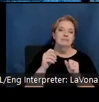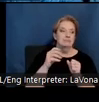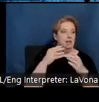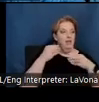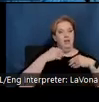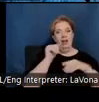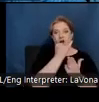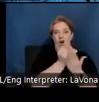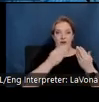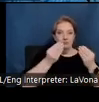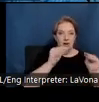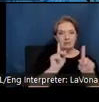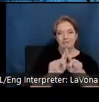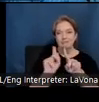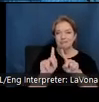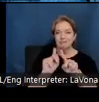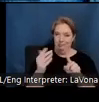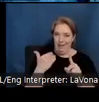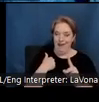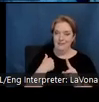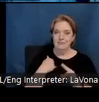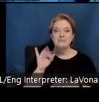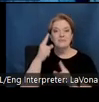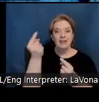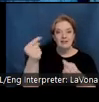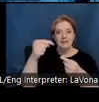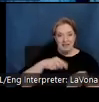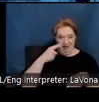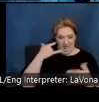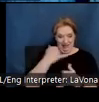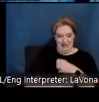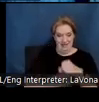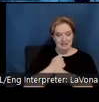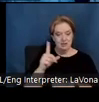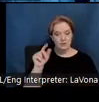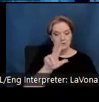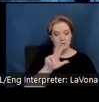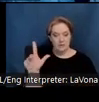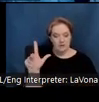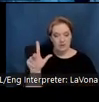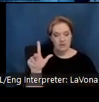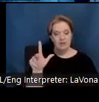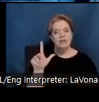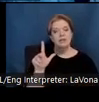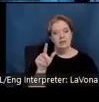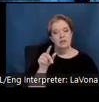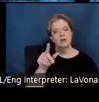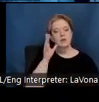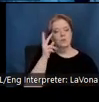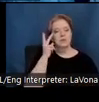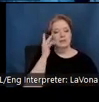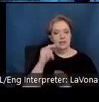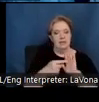your time in town. If you come to the Malouf in 2023, you can see the exhibition Larry White Equilibrium